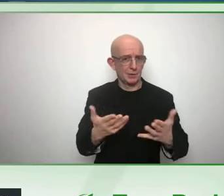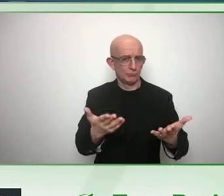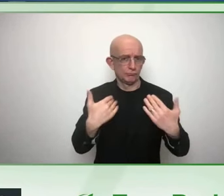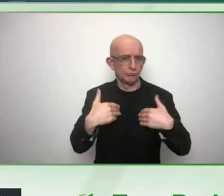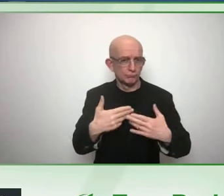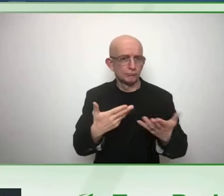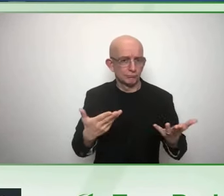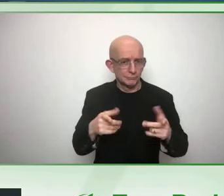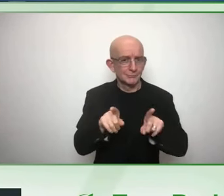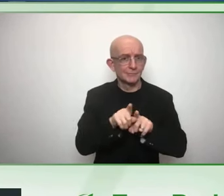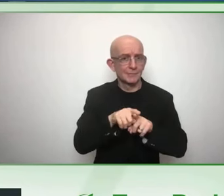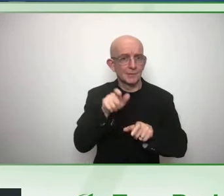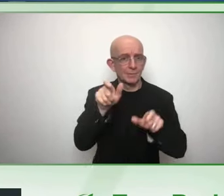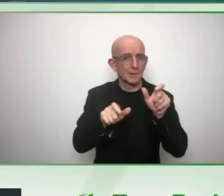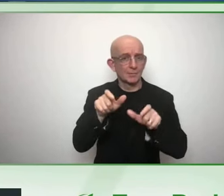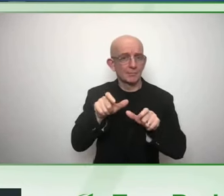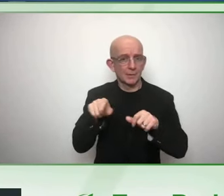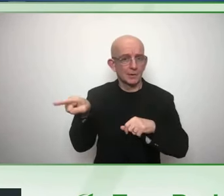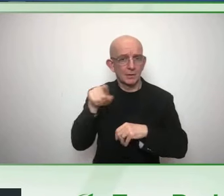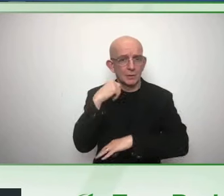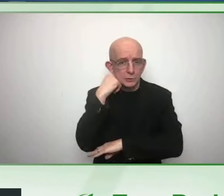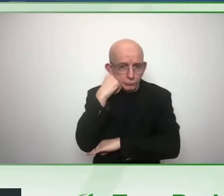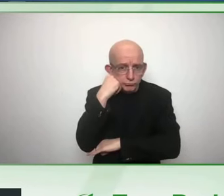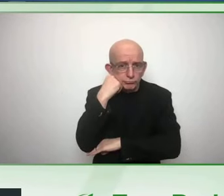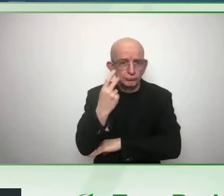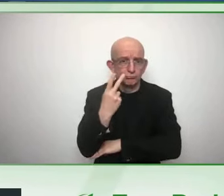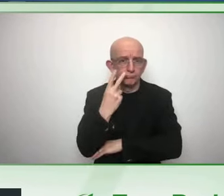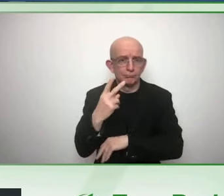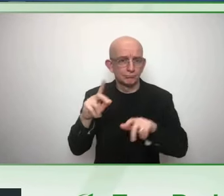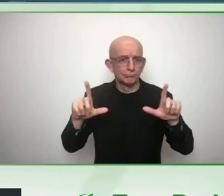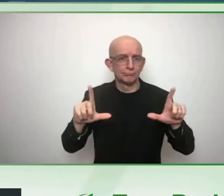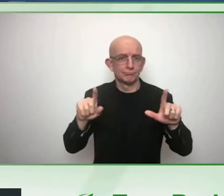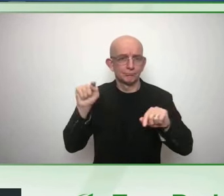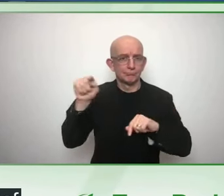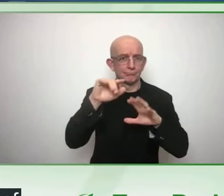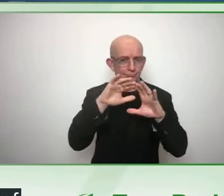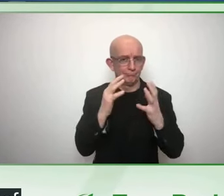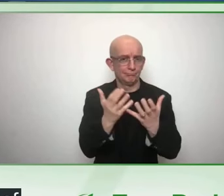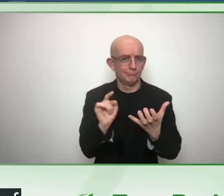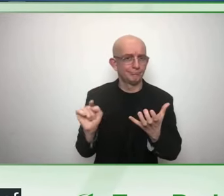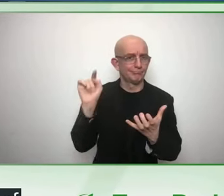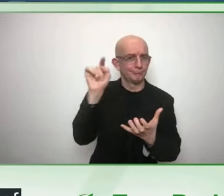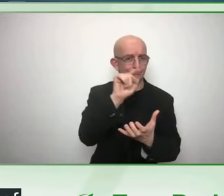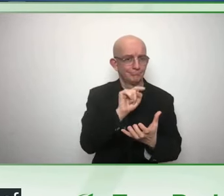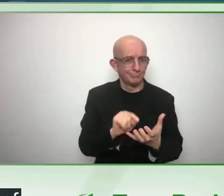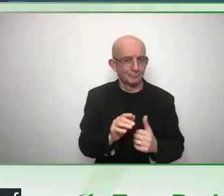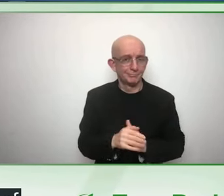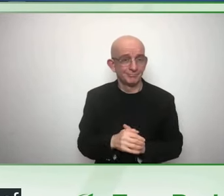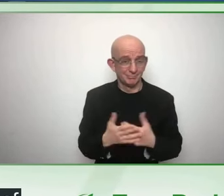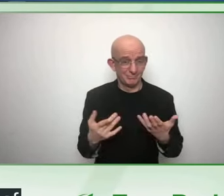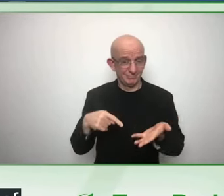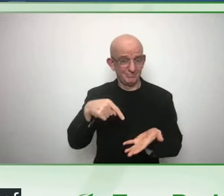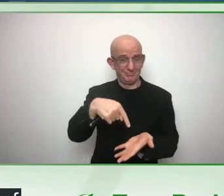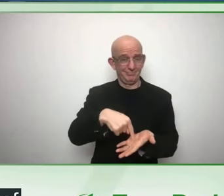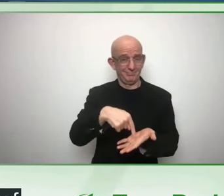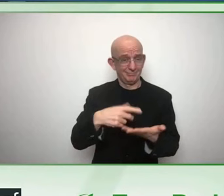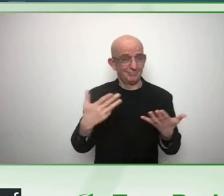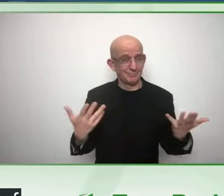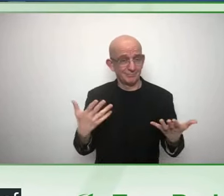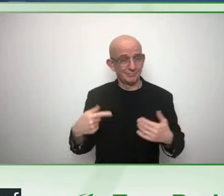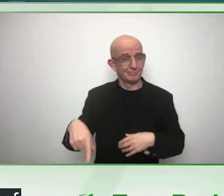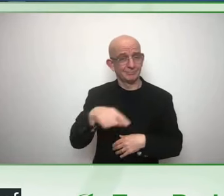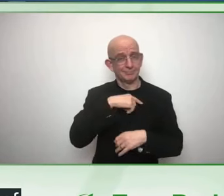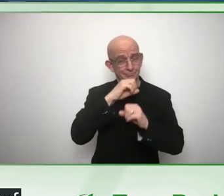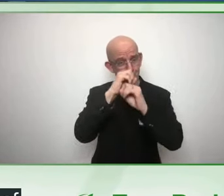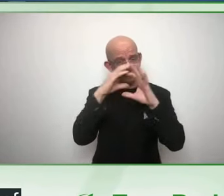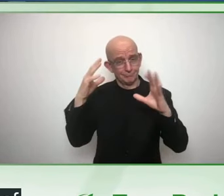SDGs, because it's a goal that we want, it's a goal that we've set for ourselves, but rather it's how we achieve them. If we do not achieve